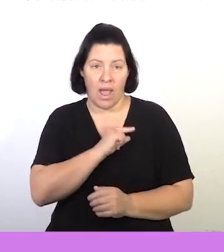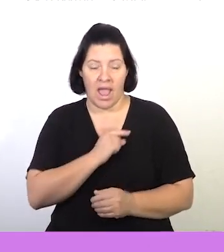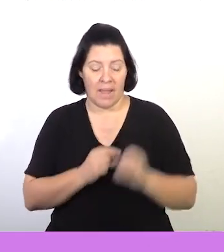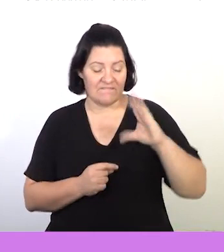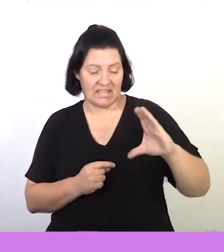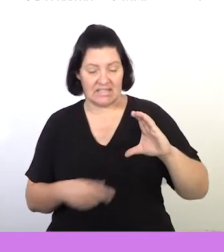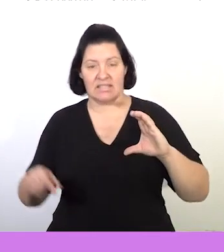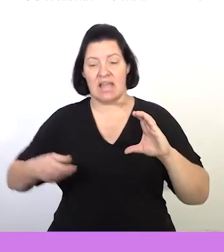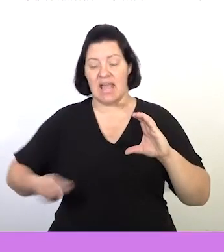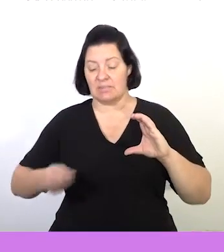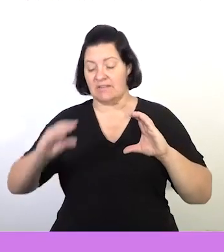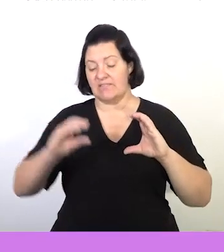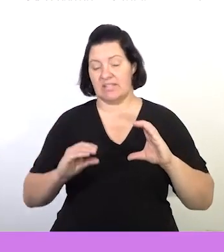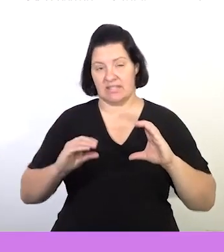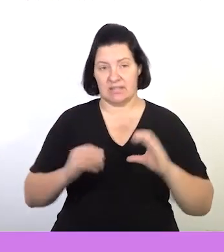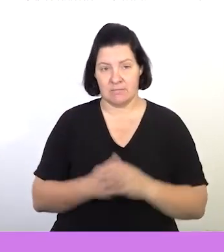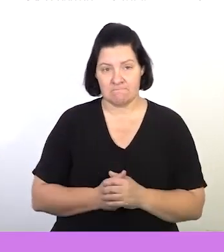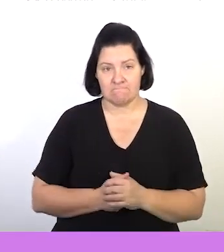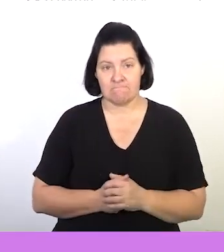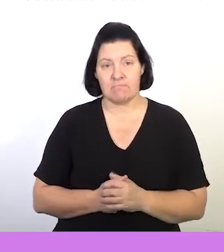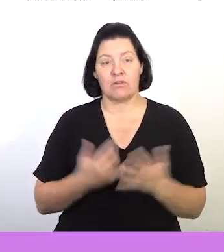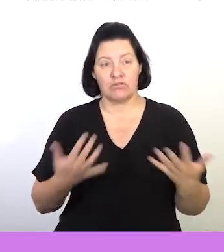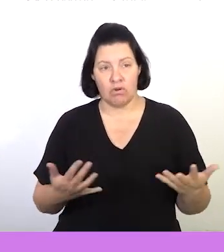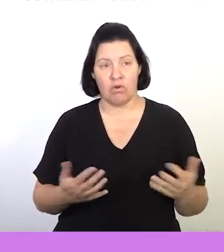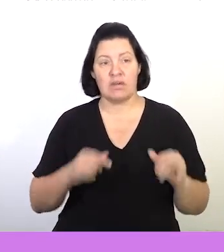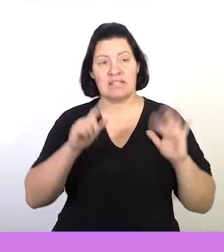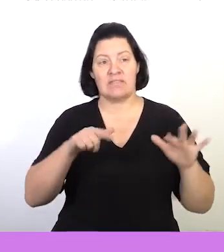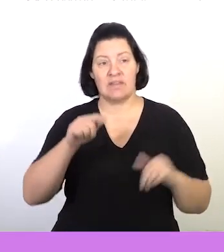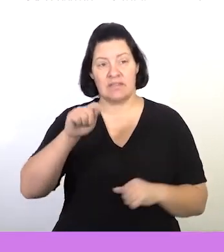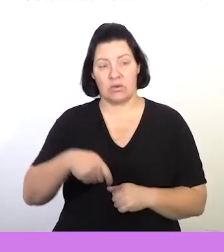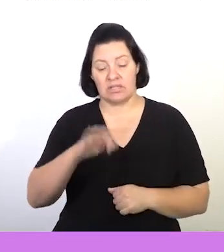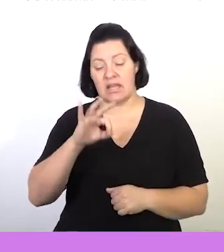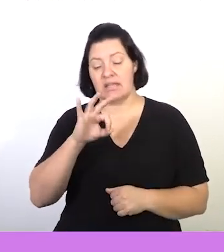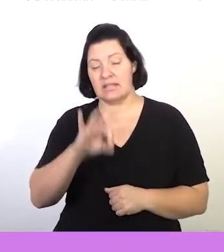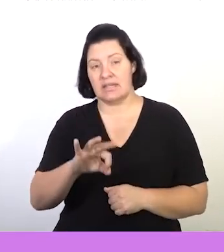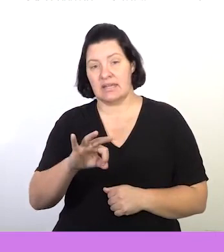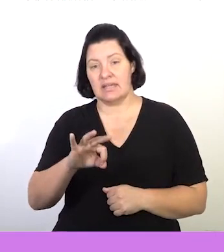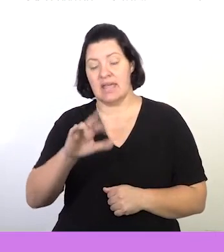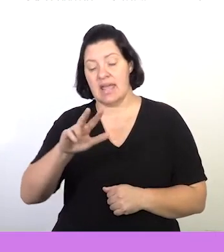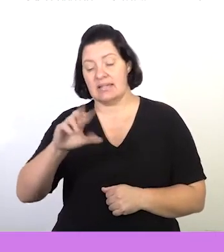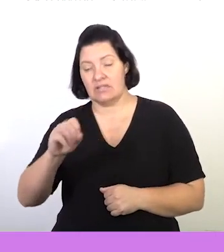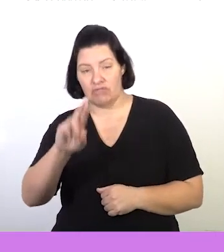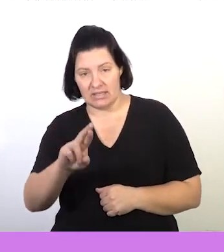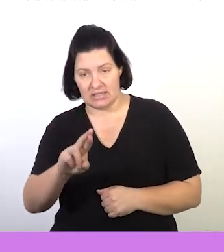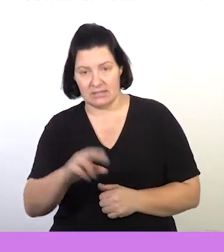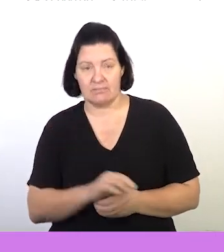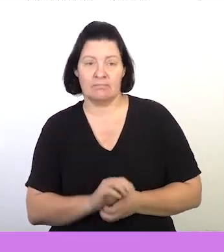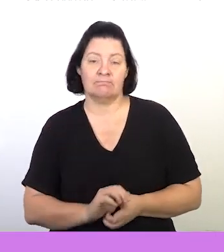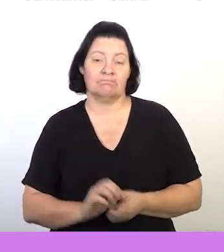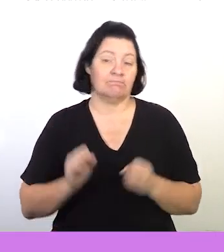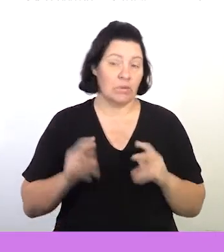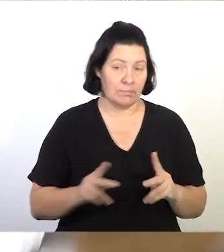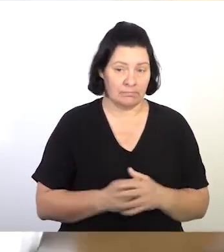since the income is more than expenses. So the profit will be 17,380